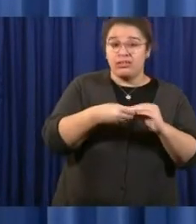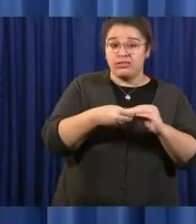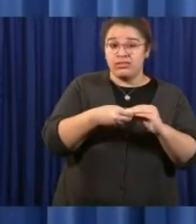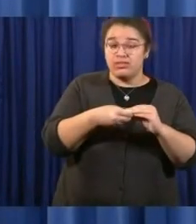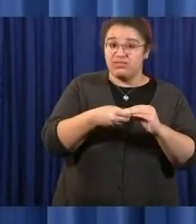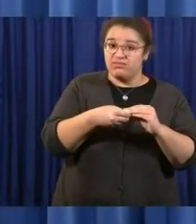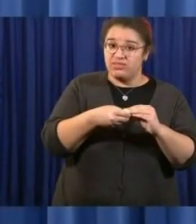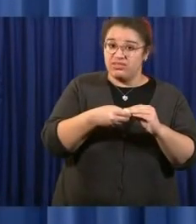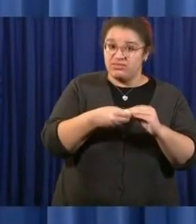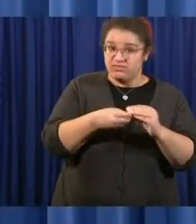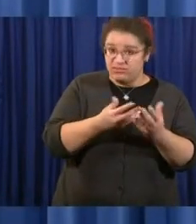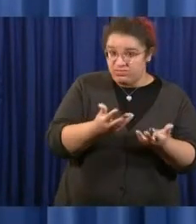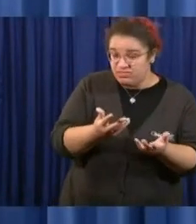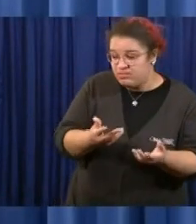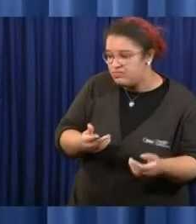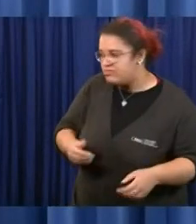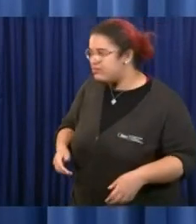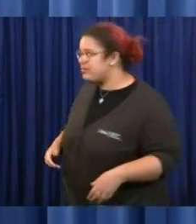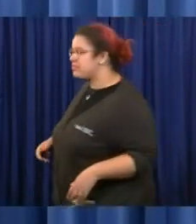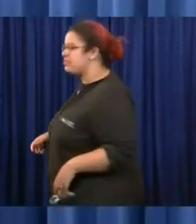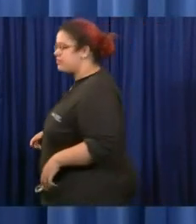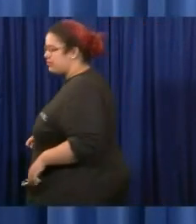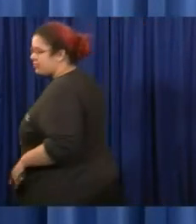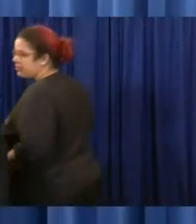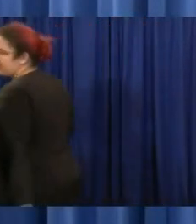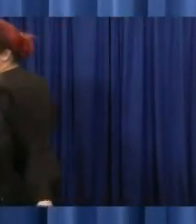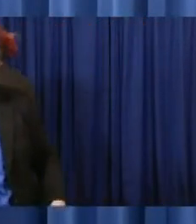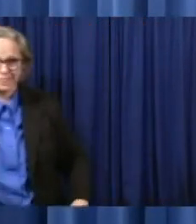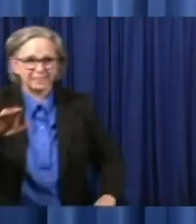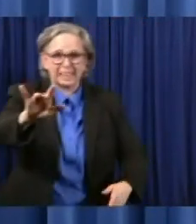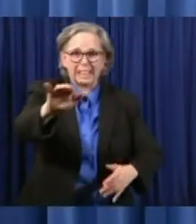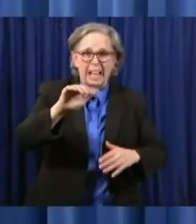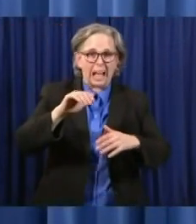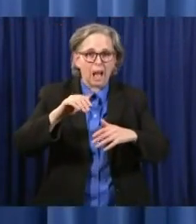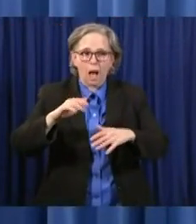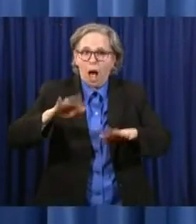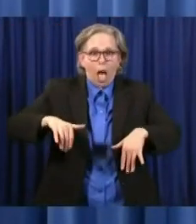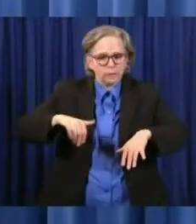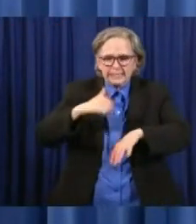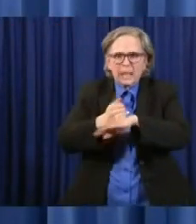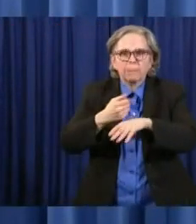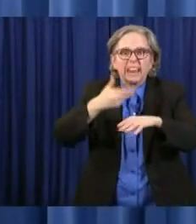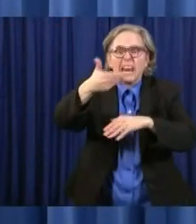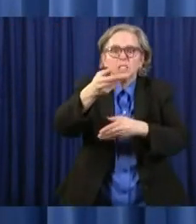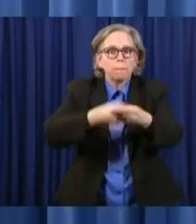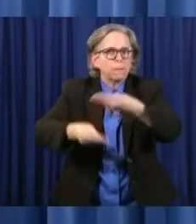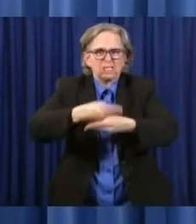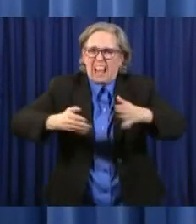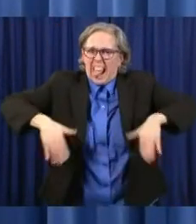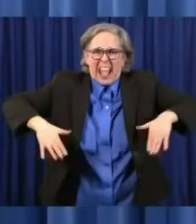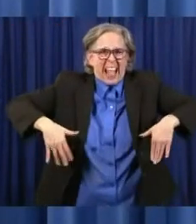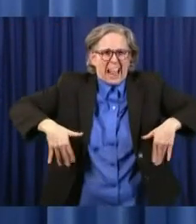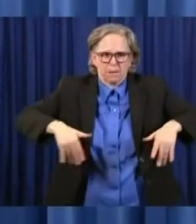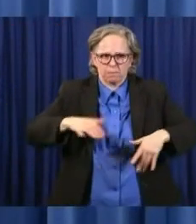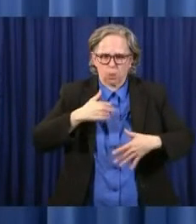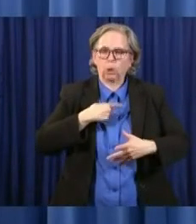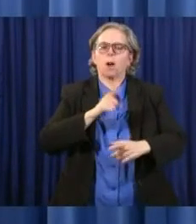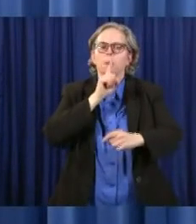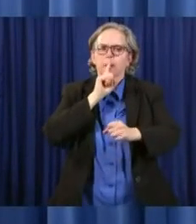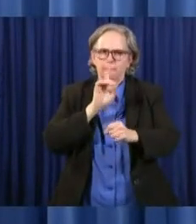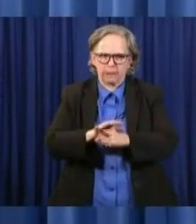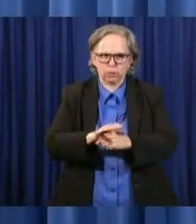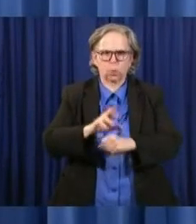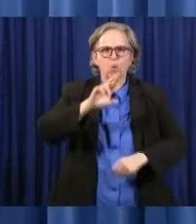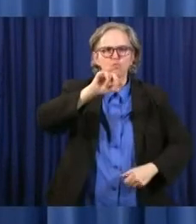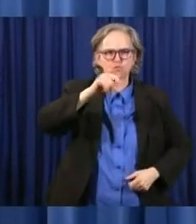Well, we haven't done the next budget, but we are committed to wraparound services. Wraparound services